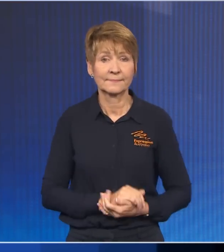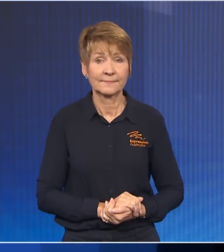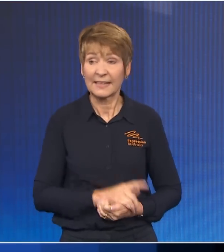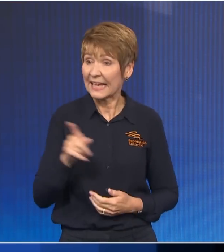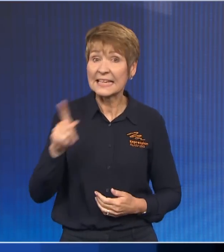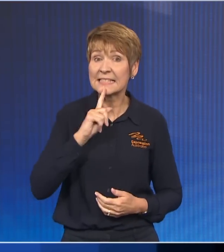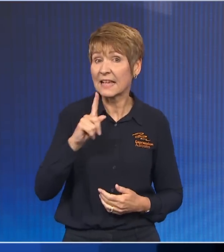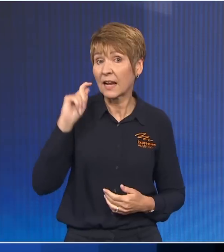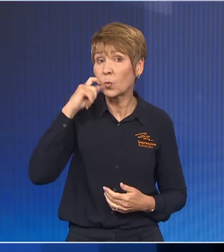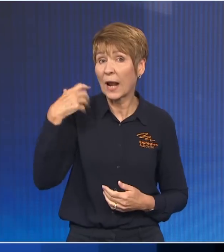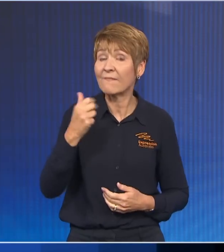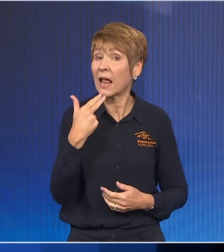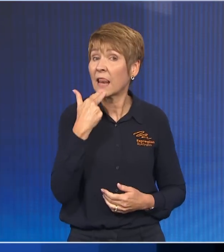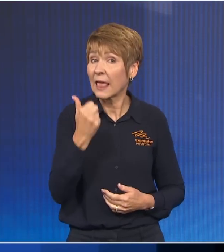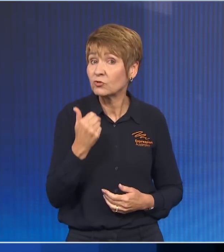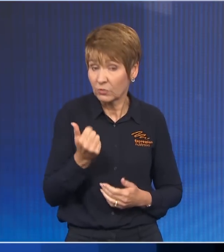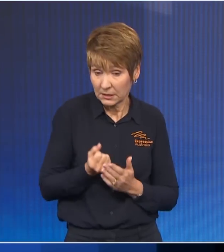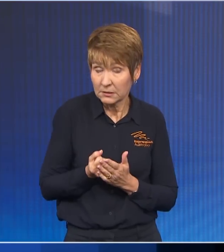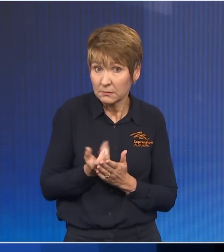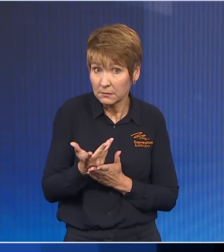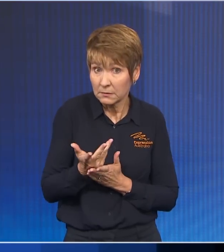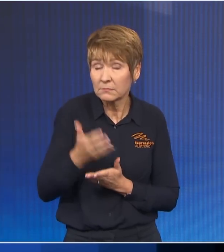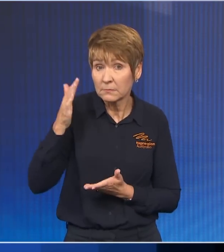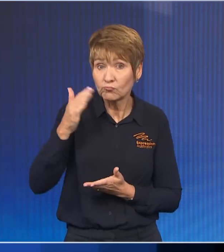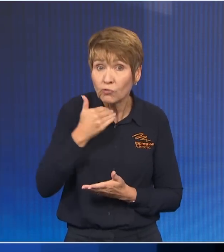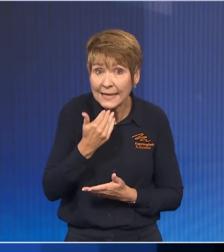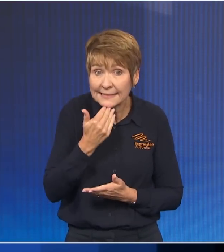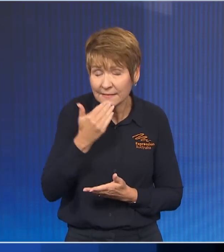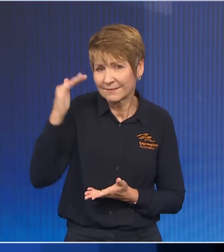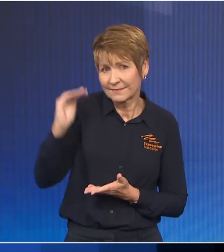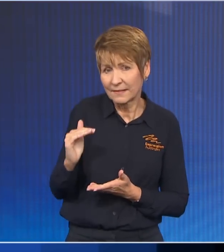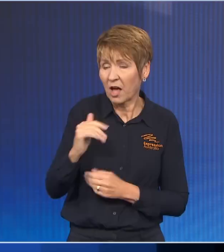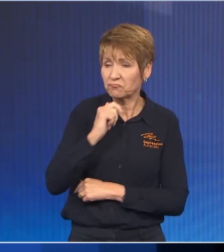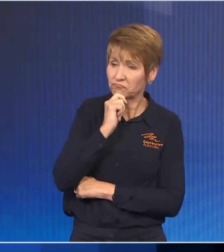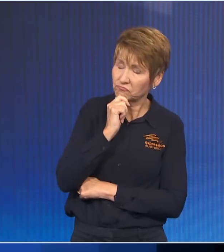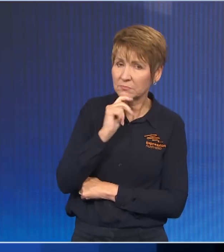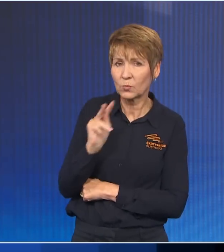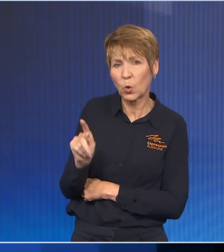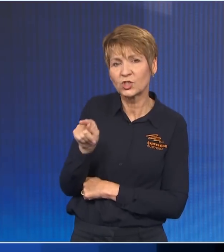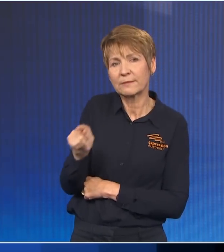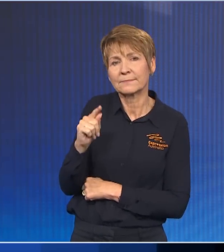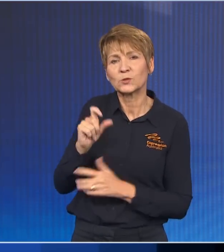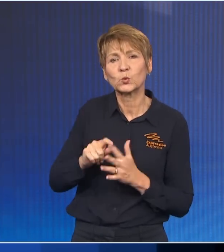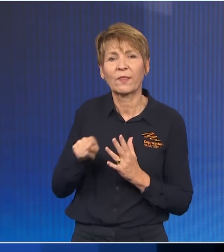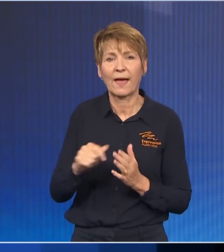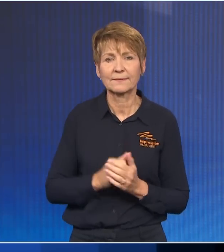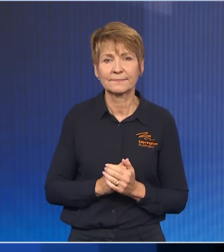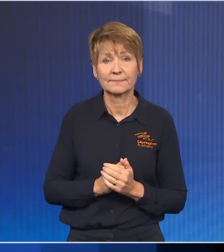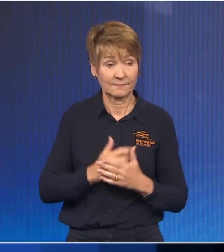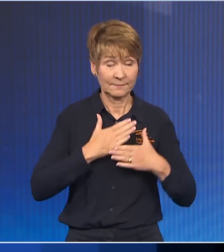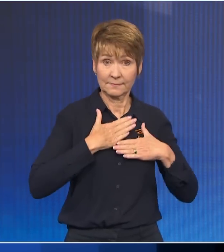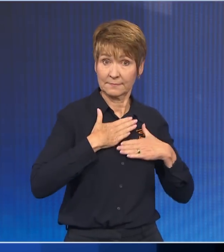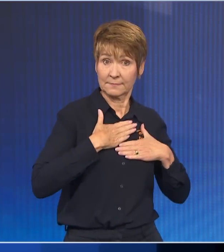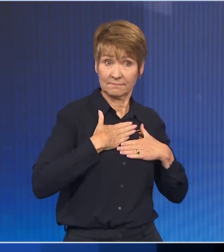said that he will bring electricity prices down. I look forward to watching him deliver that. And our role now, as what is the